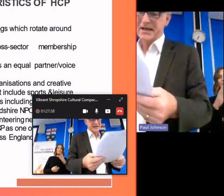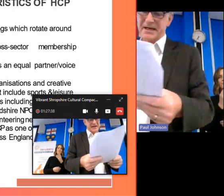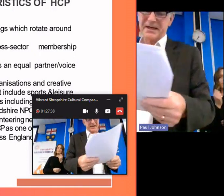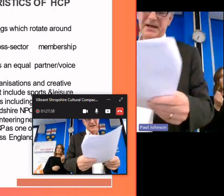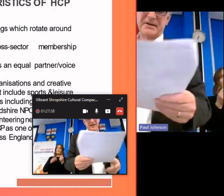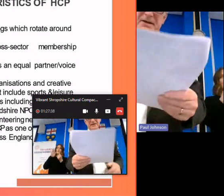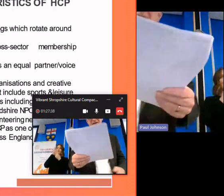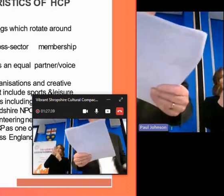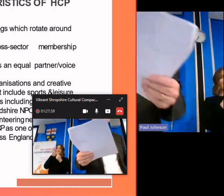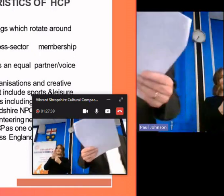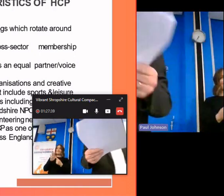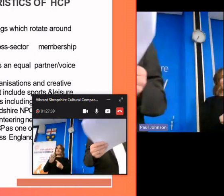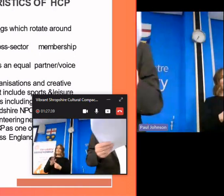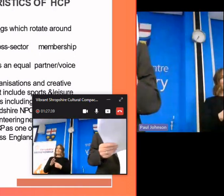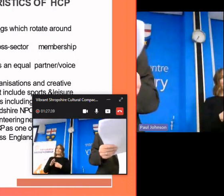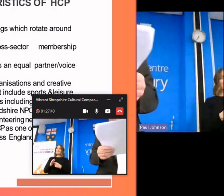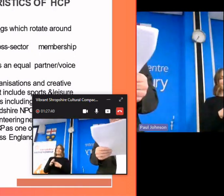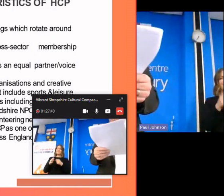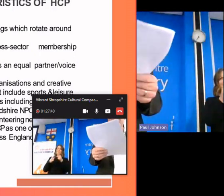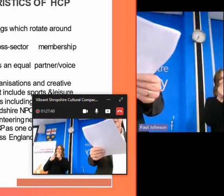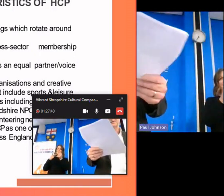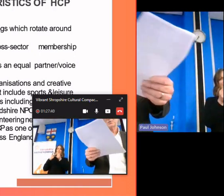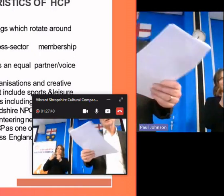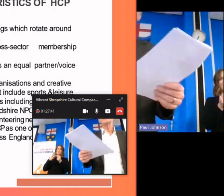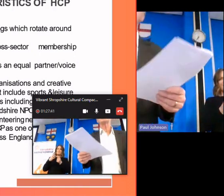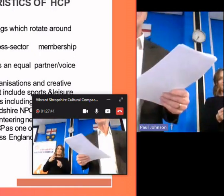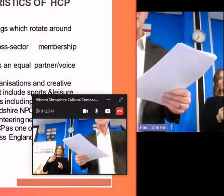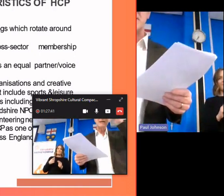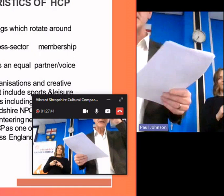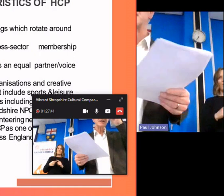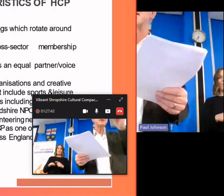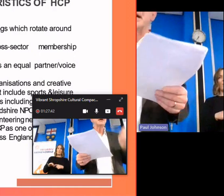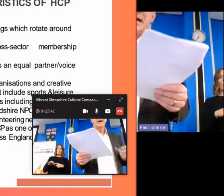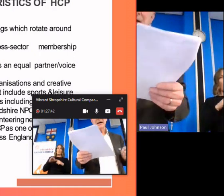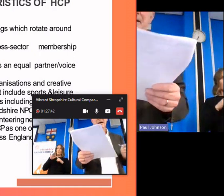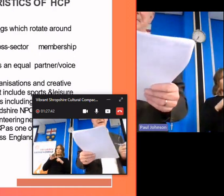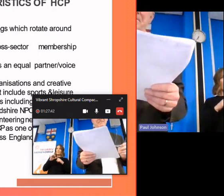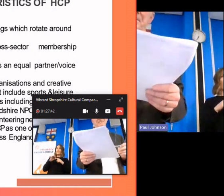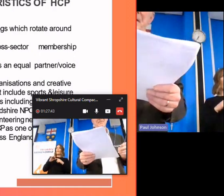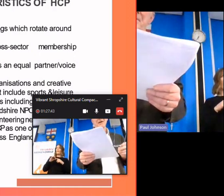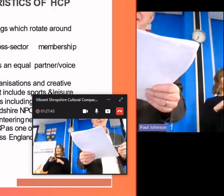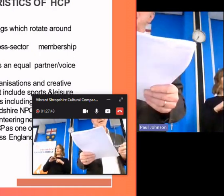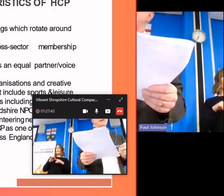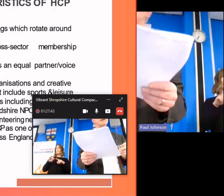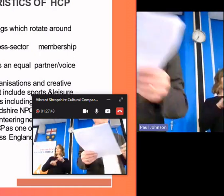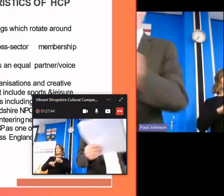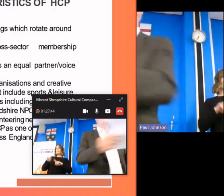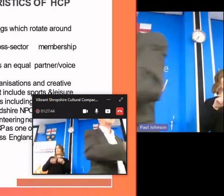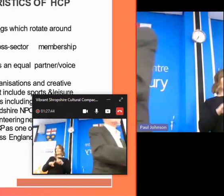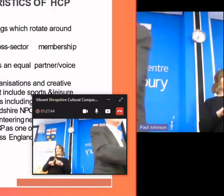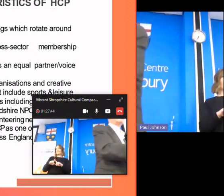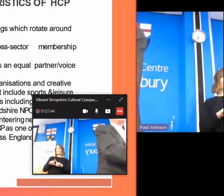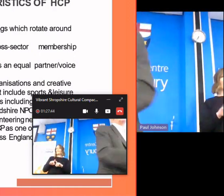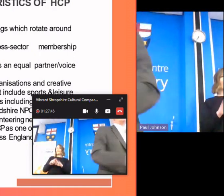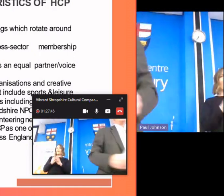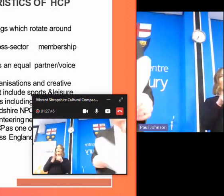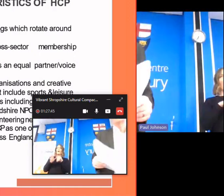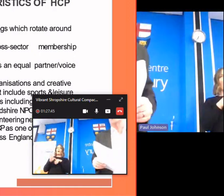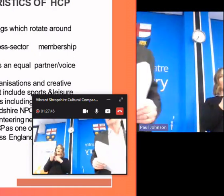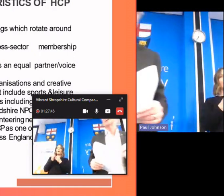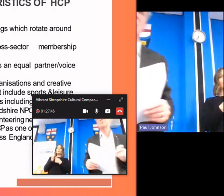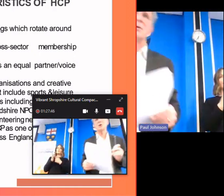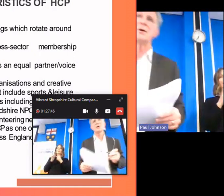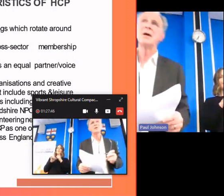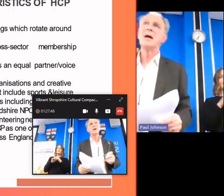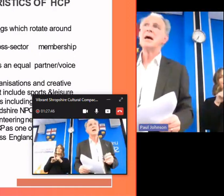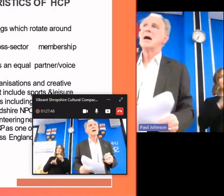kind of key uh key characteristics um uh quarterly hybrid meetings um the uh we've got a board meeting